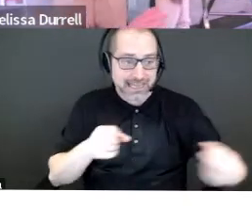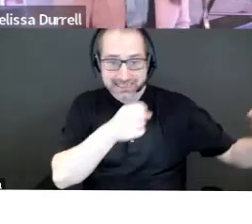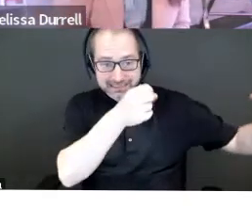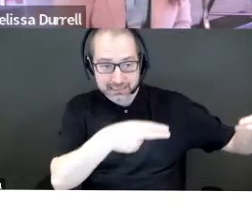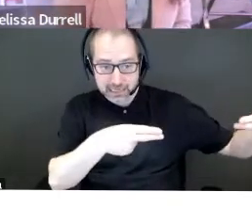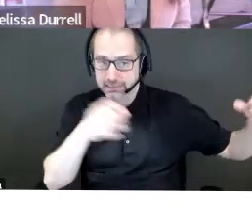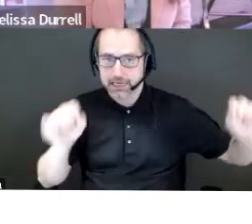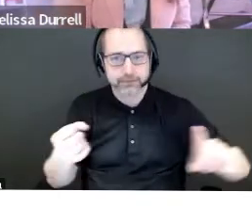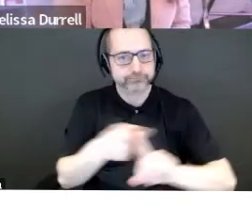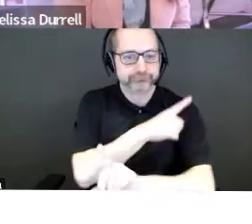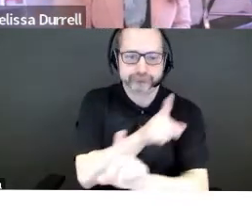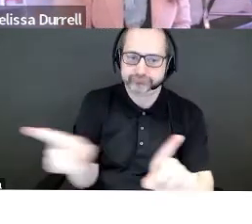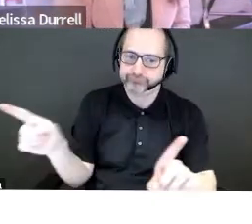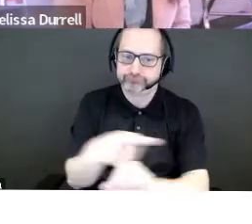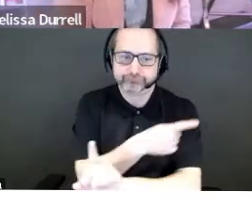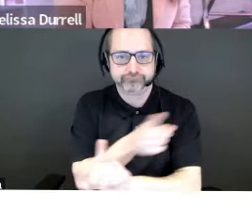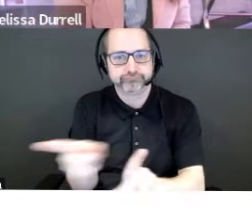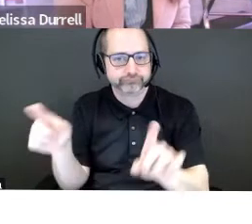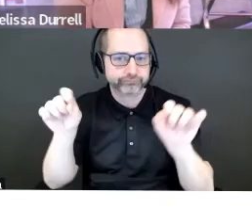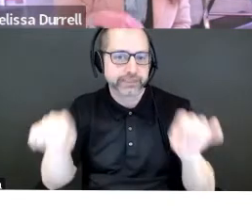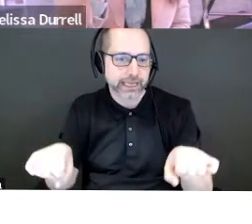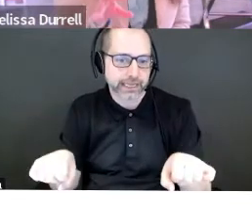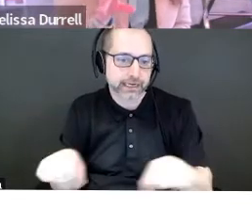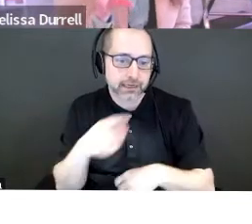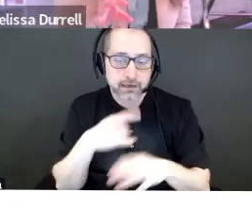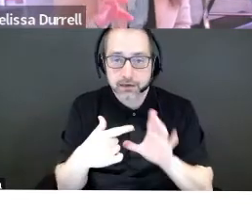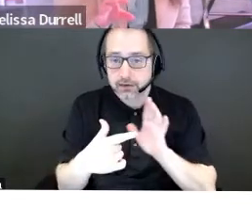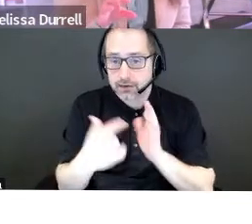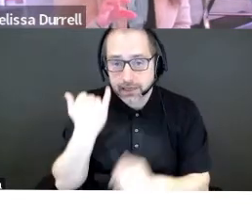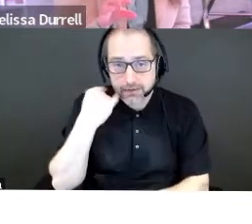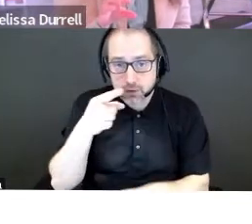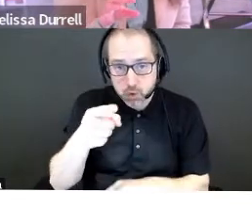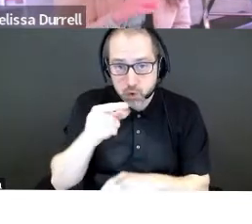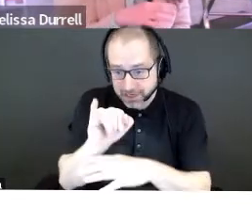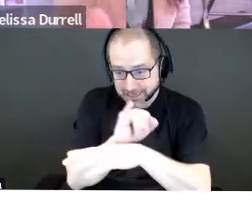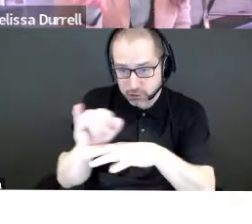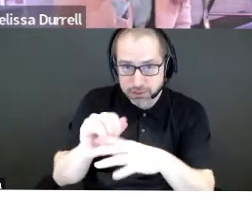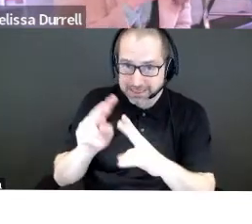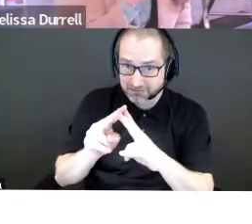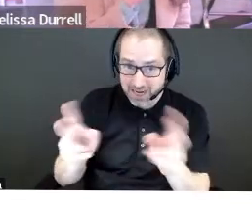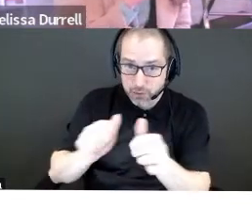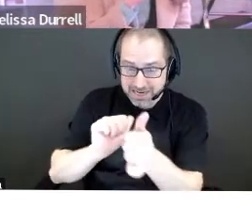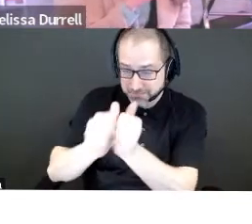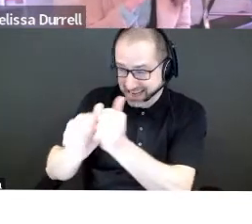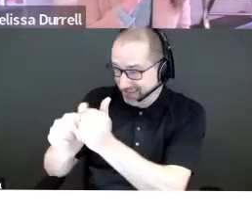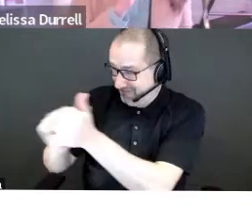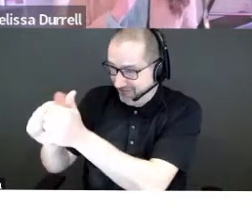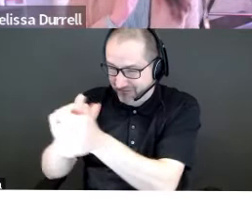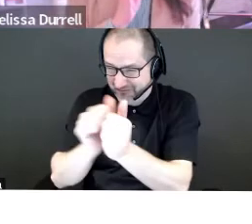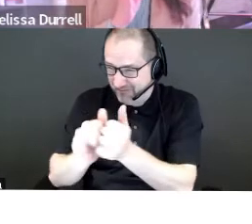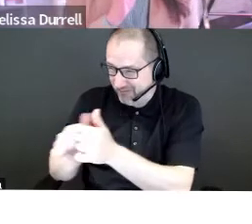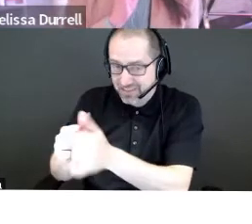all over the place. Um, and typically if you're in a very competitive industry, you might see this competition,